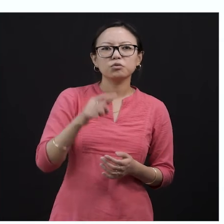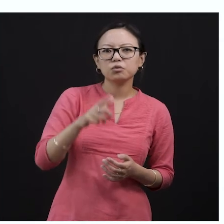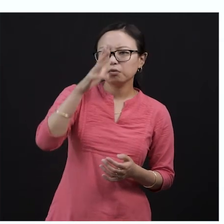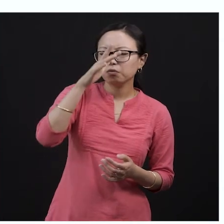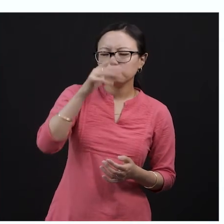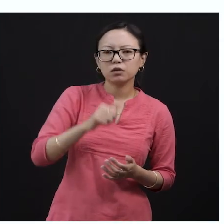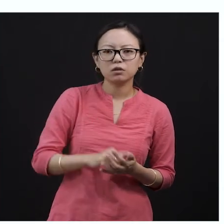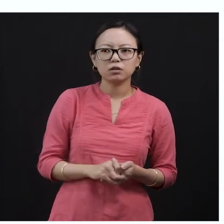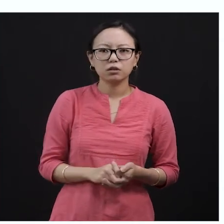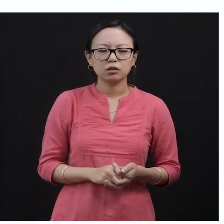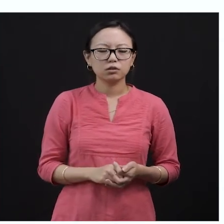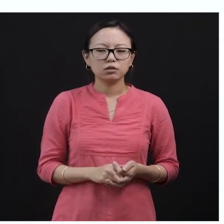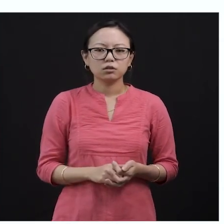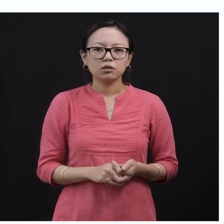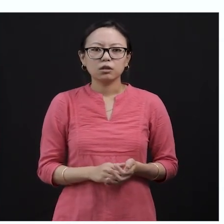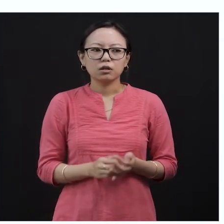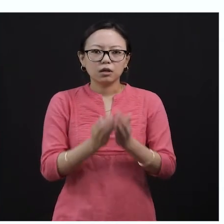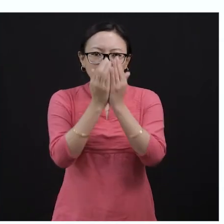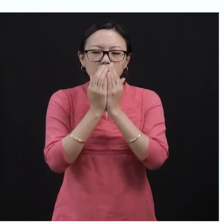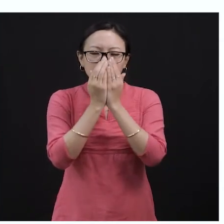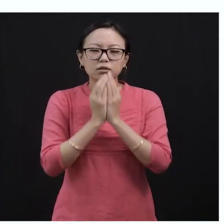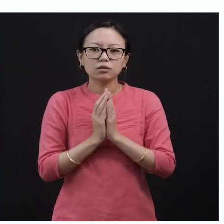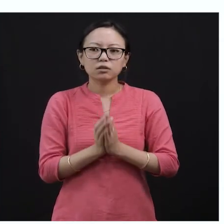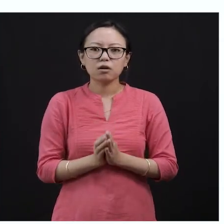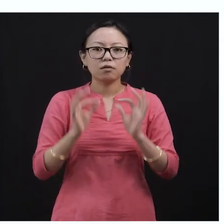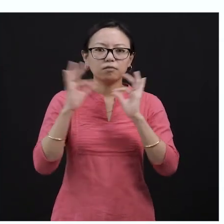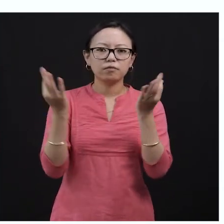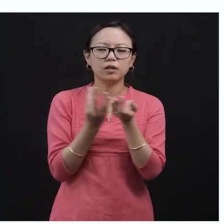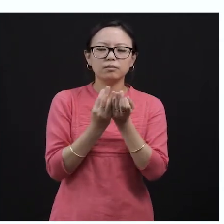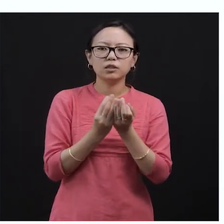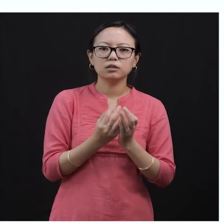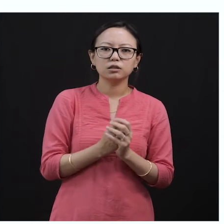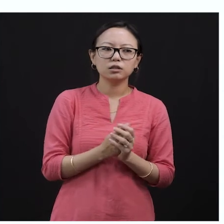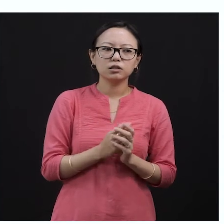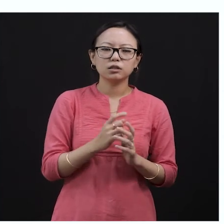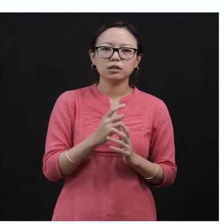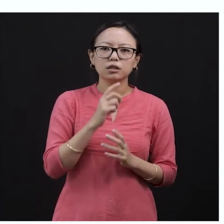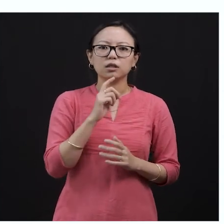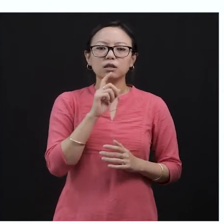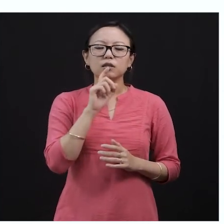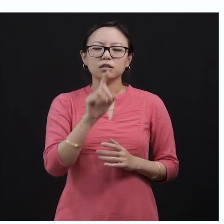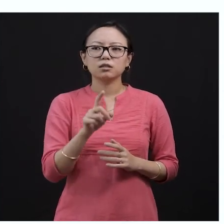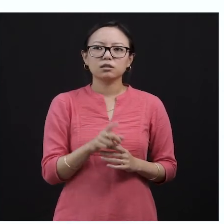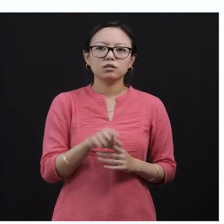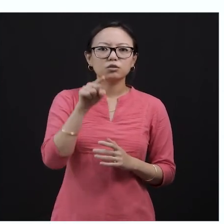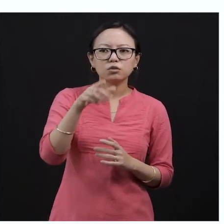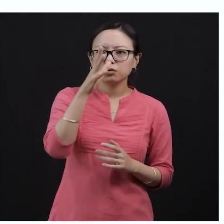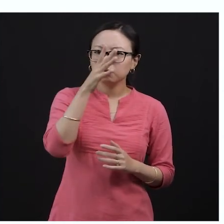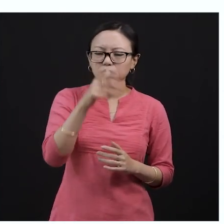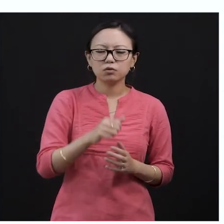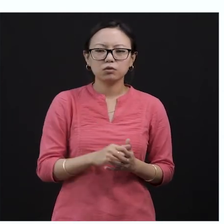the squirrel one day or harm the squirrel one day. This is the squirrel that we are talking about, okay? A gray squirrel,